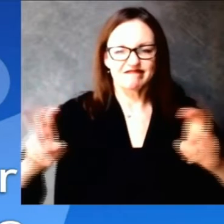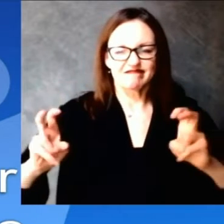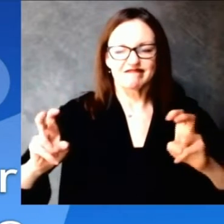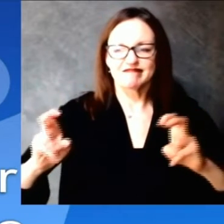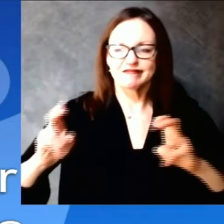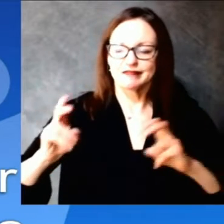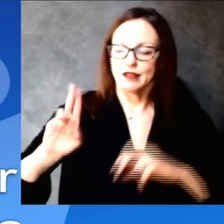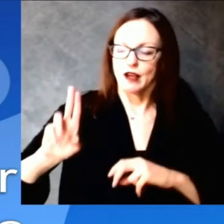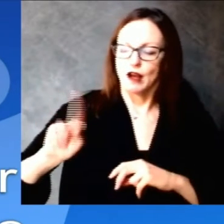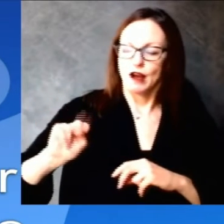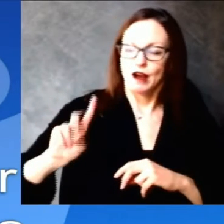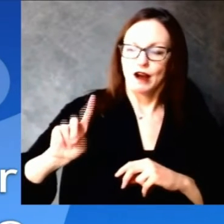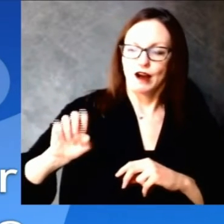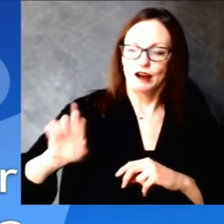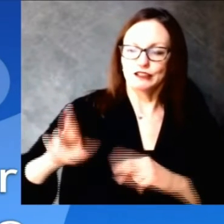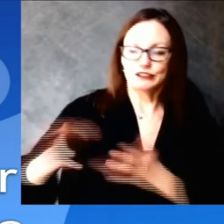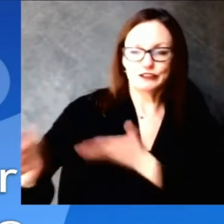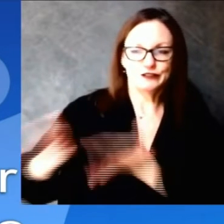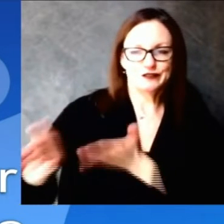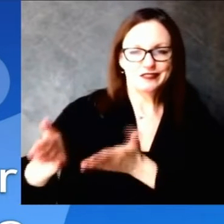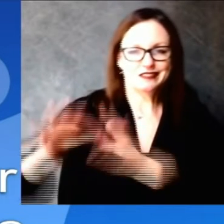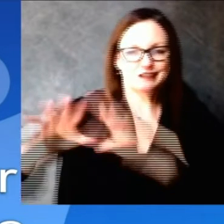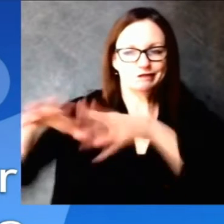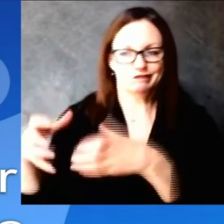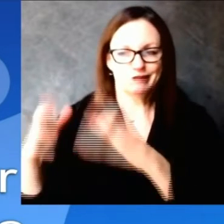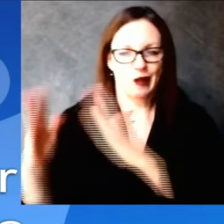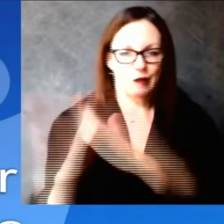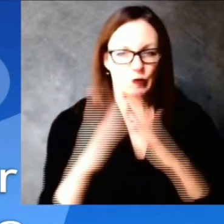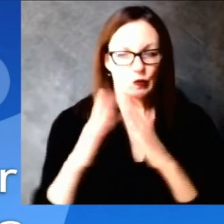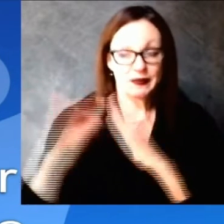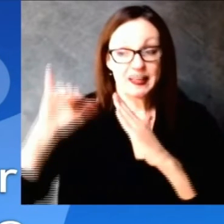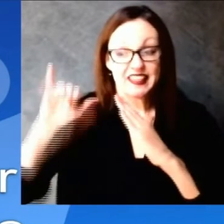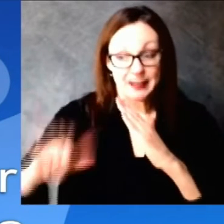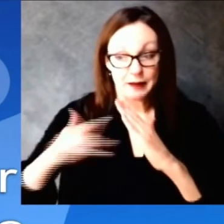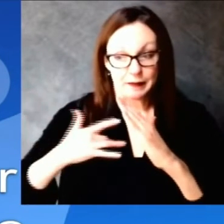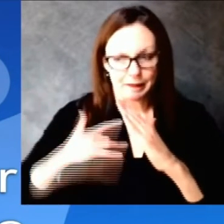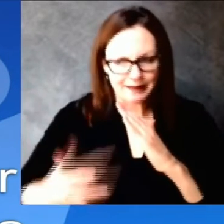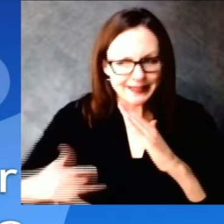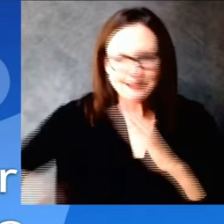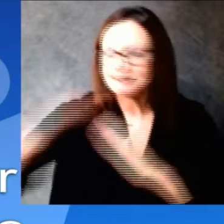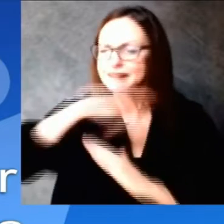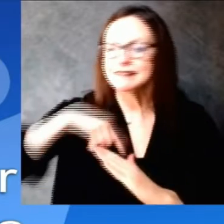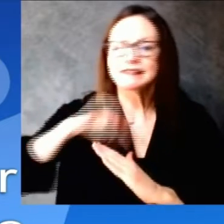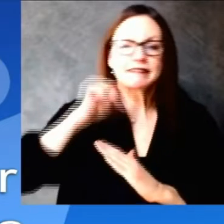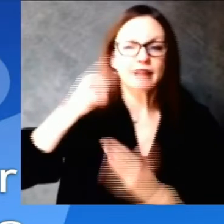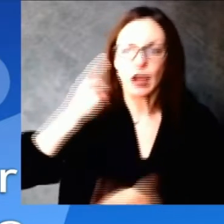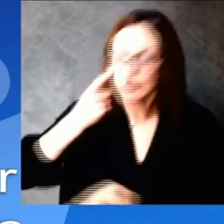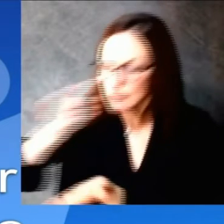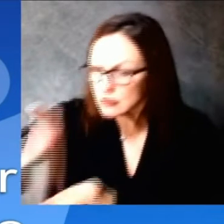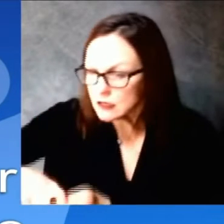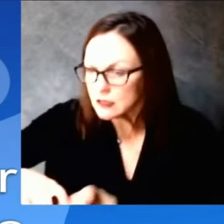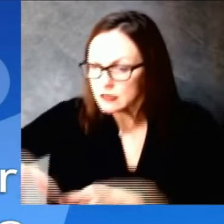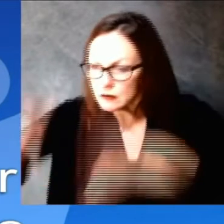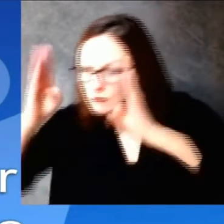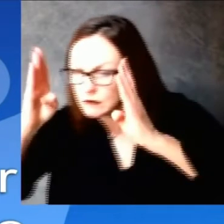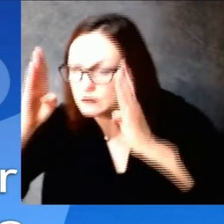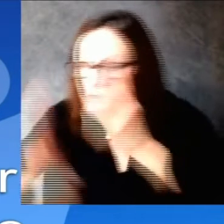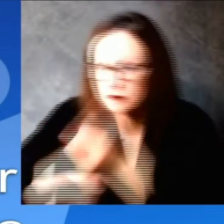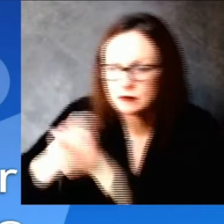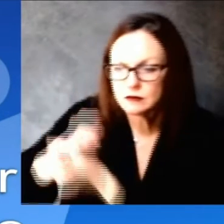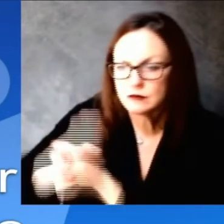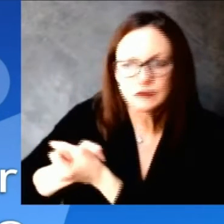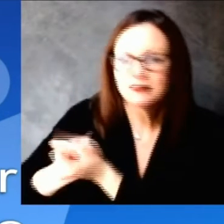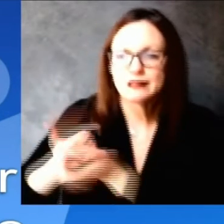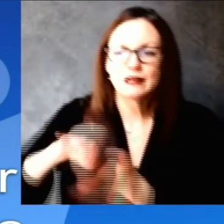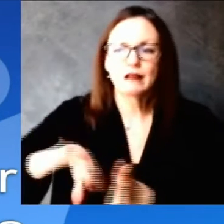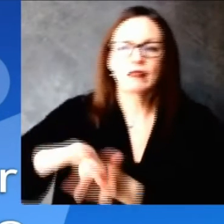two weeks and she says you know the majority of her patients are from communities of color and i understand part of the reason you